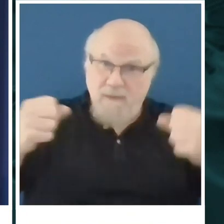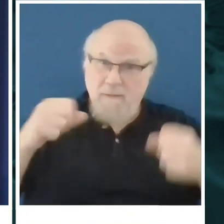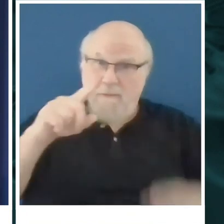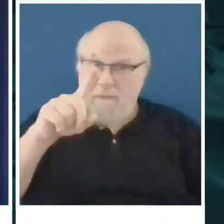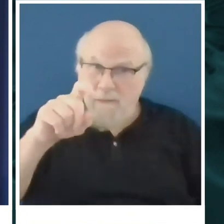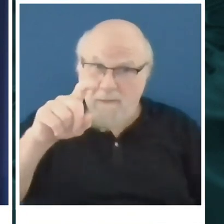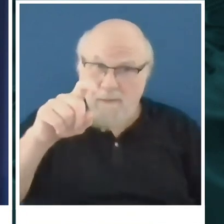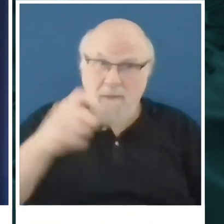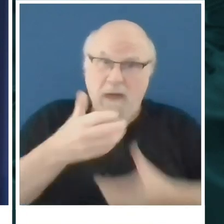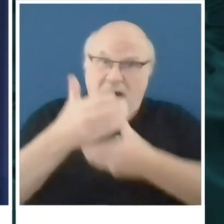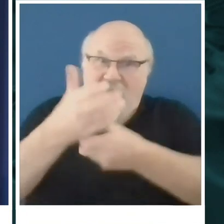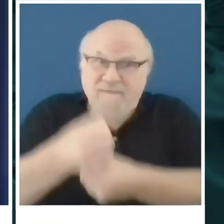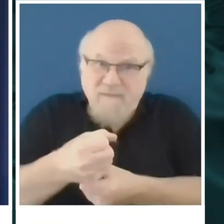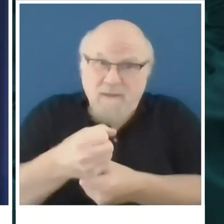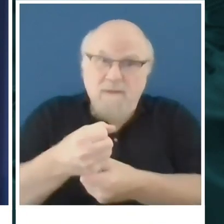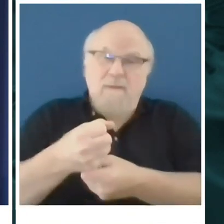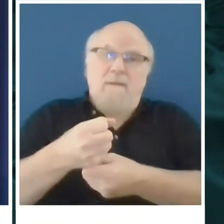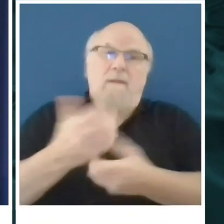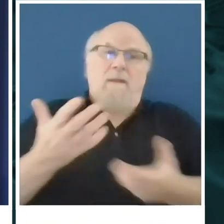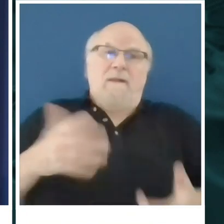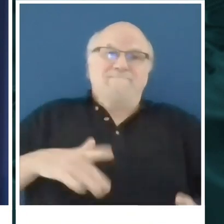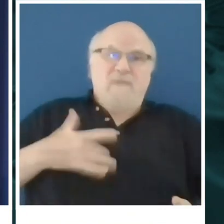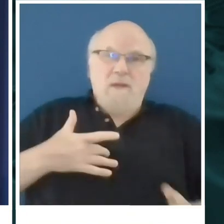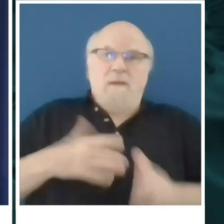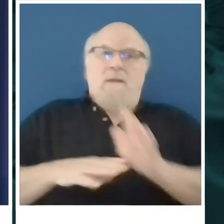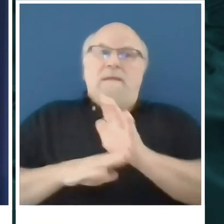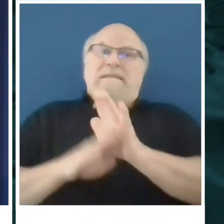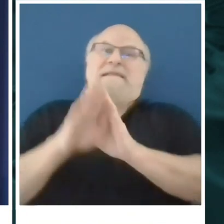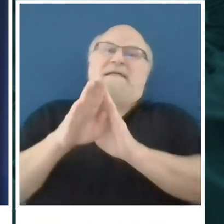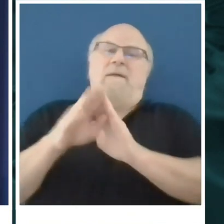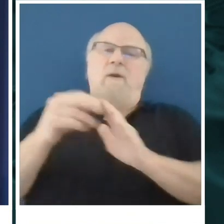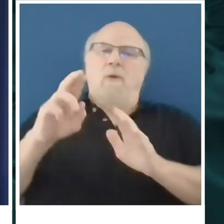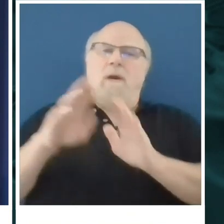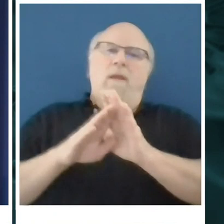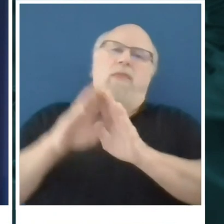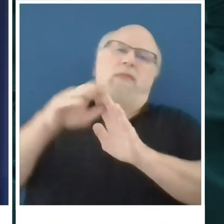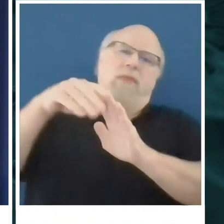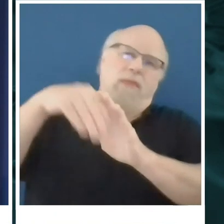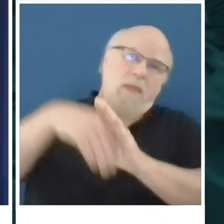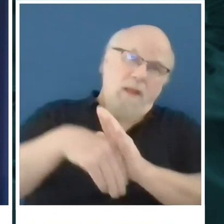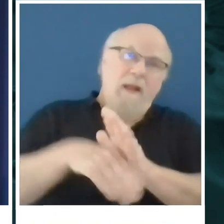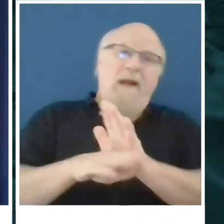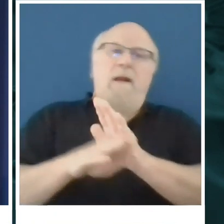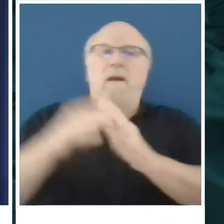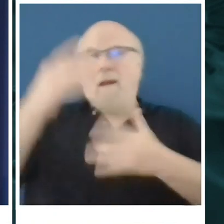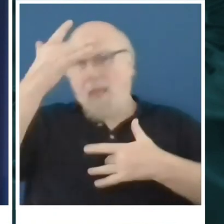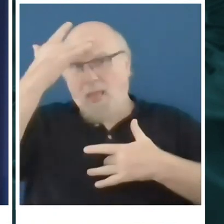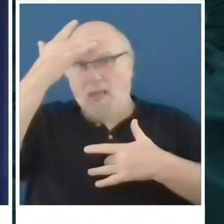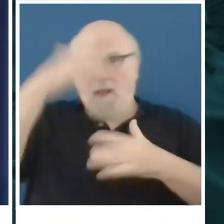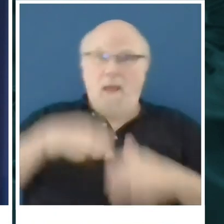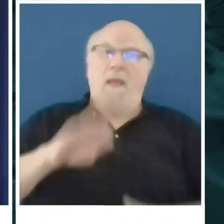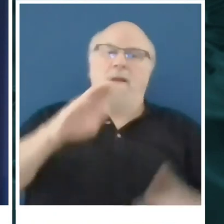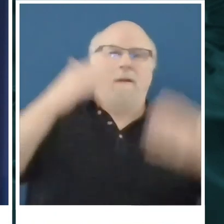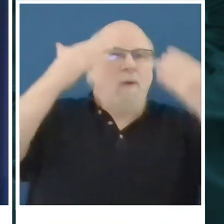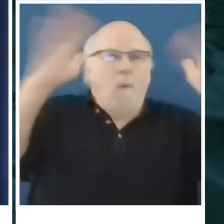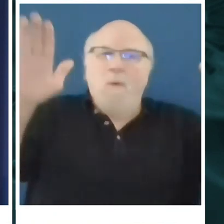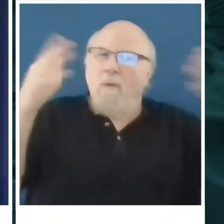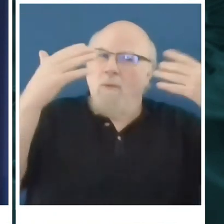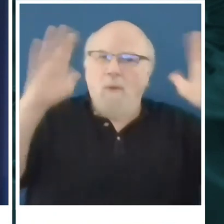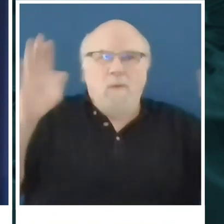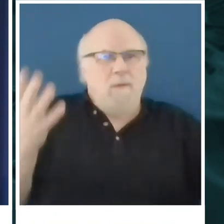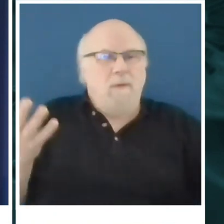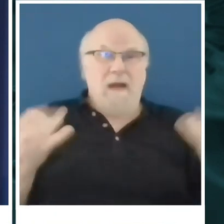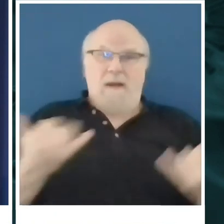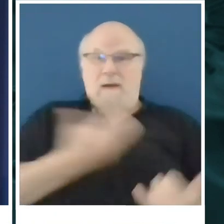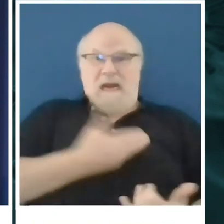or are we going to see a spike up and down spikes? We don't know the answer to those questions. I think we have to plan. We will plan in our budgets as though the